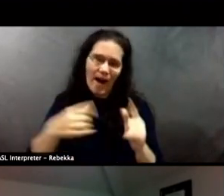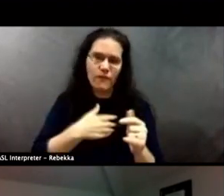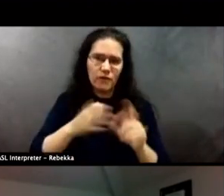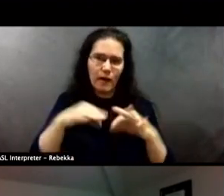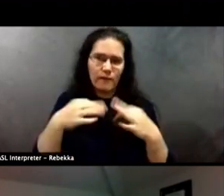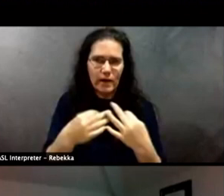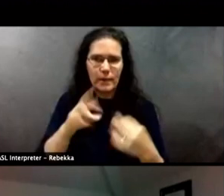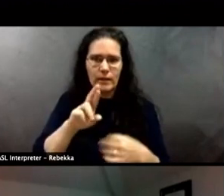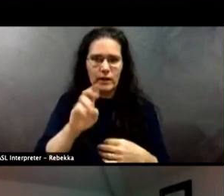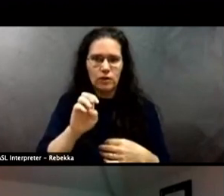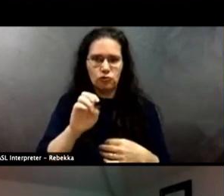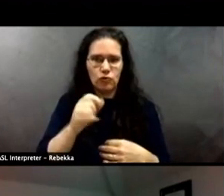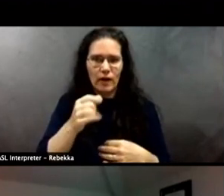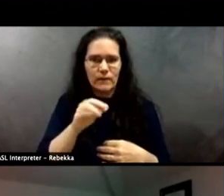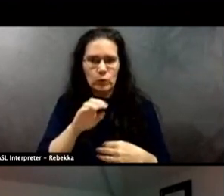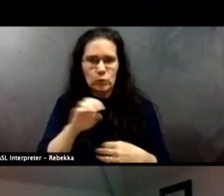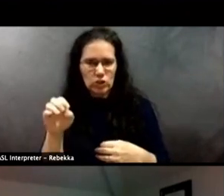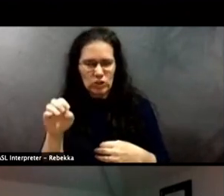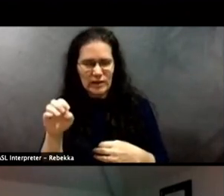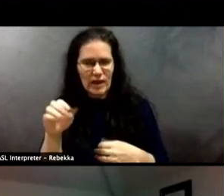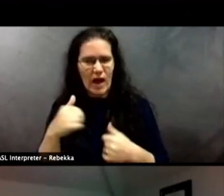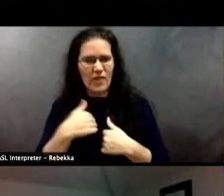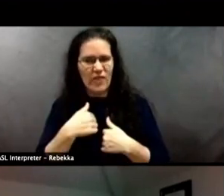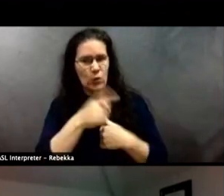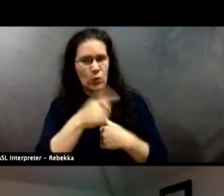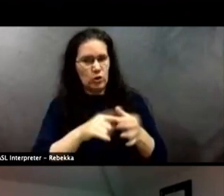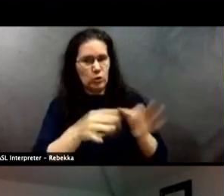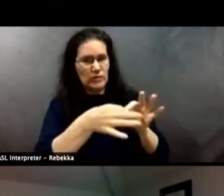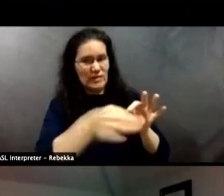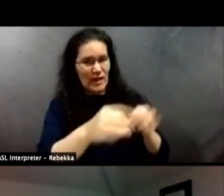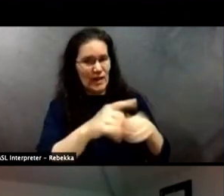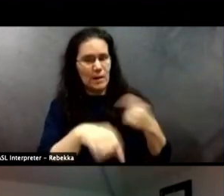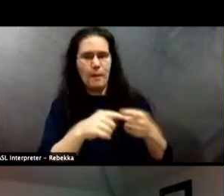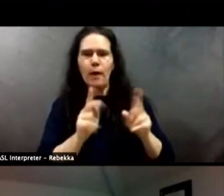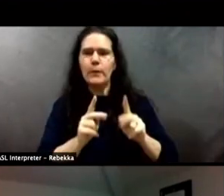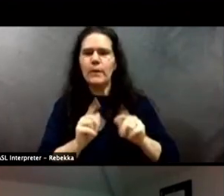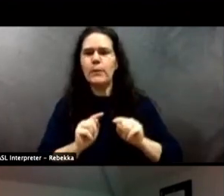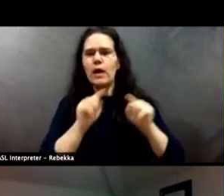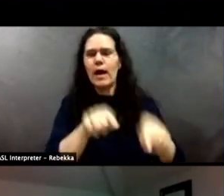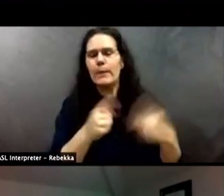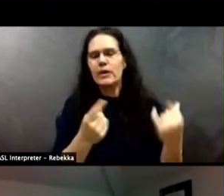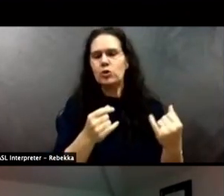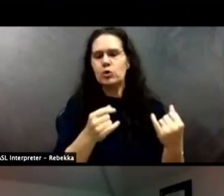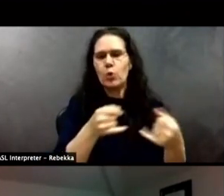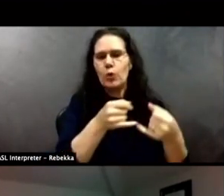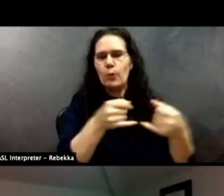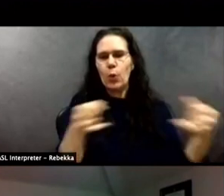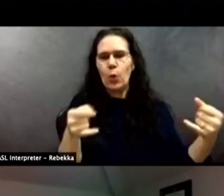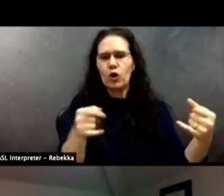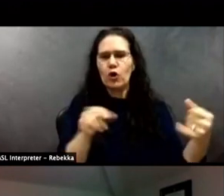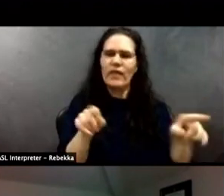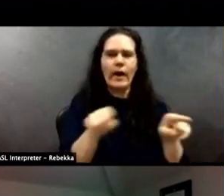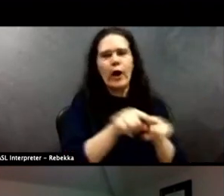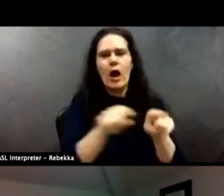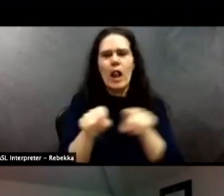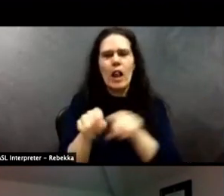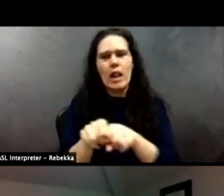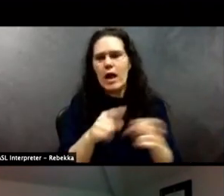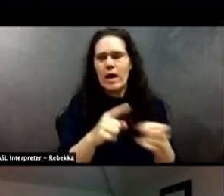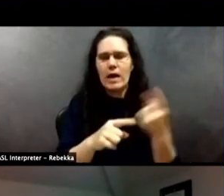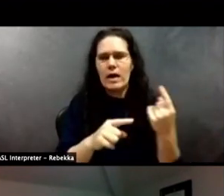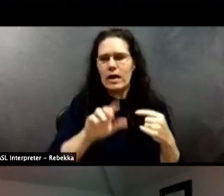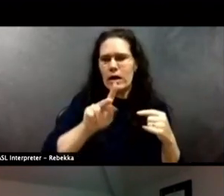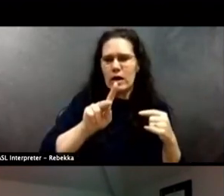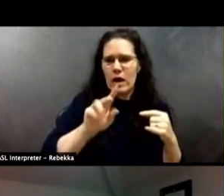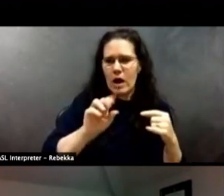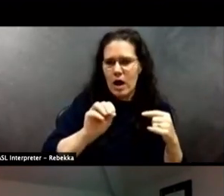analogy of making people who come to the border equating them with kamikaze bombers really just chilled